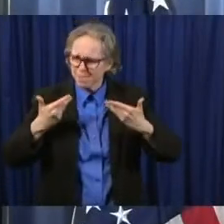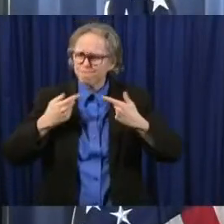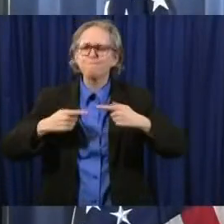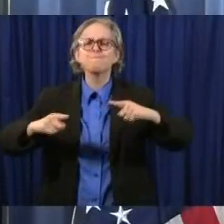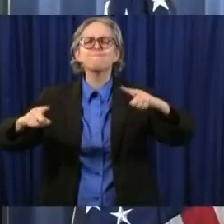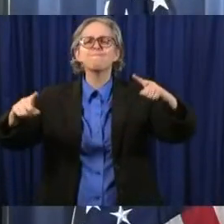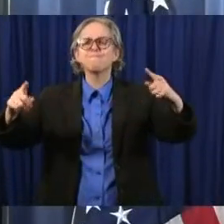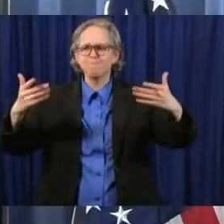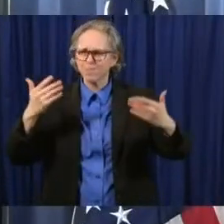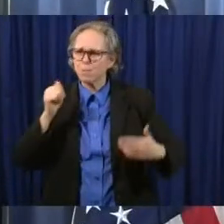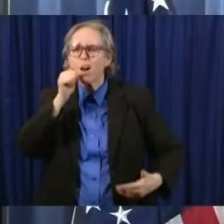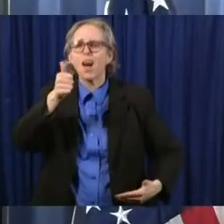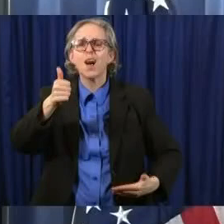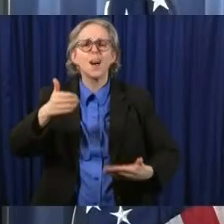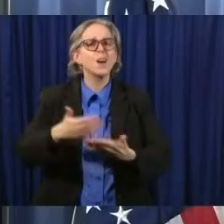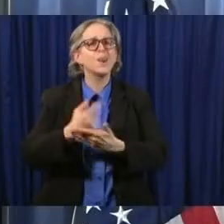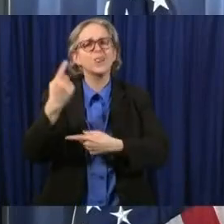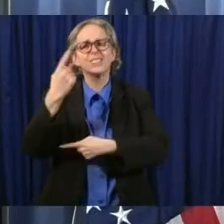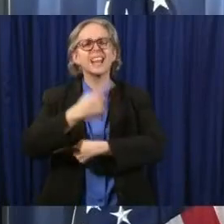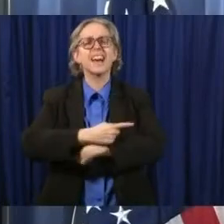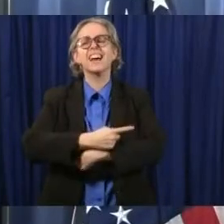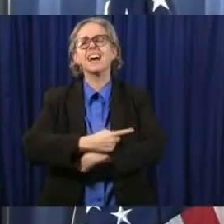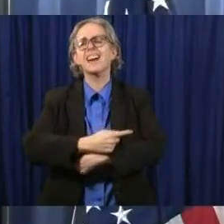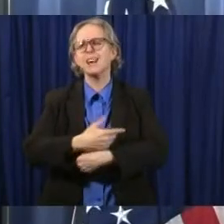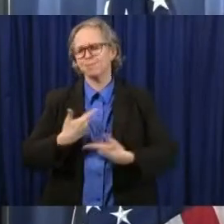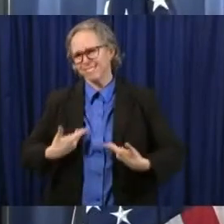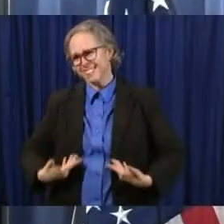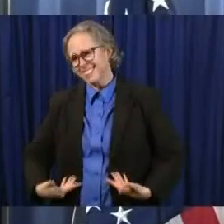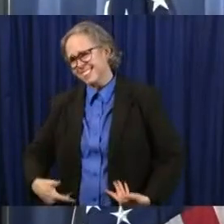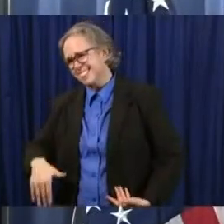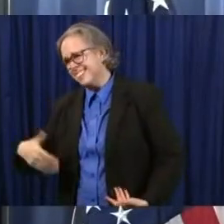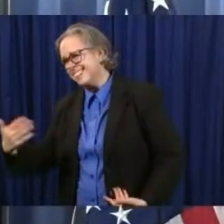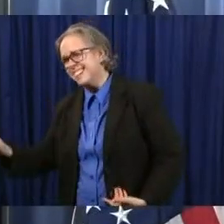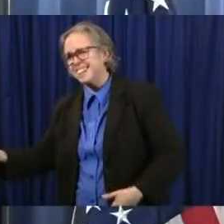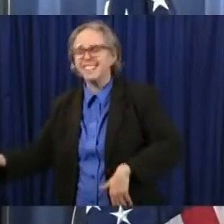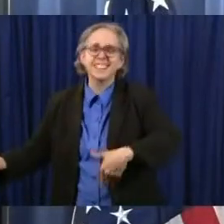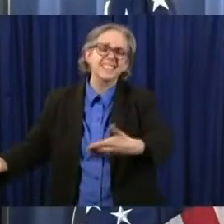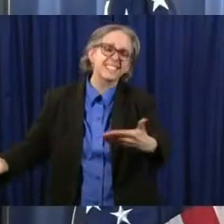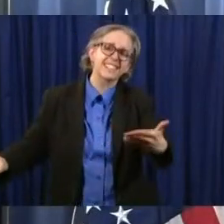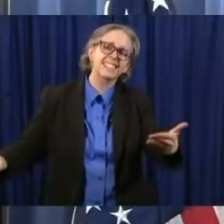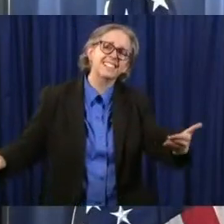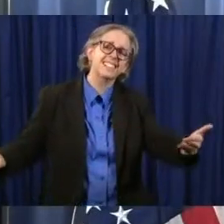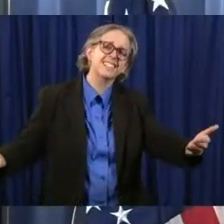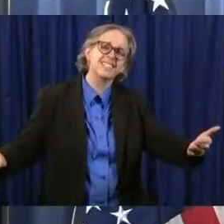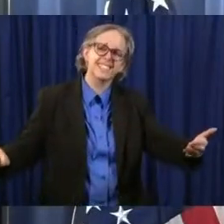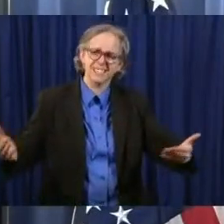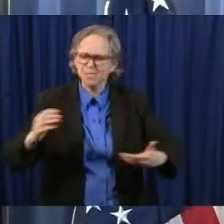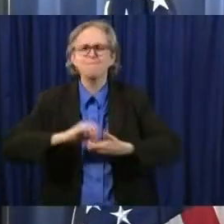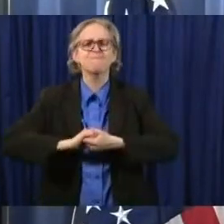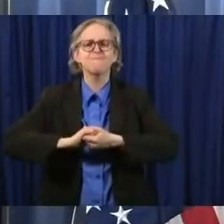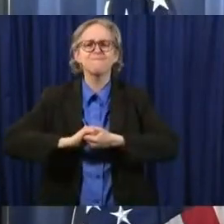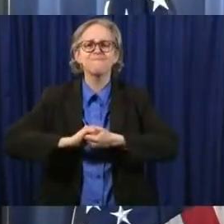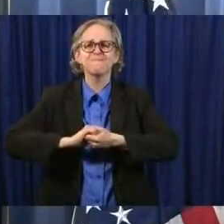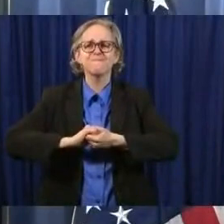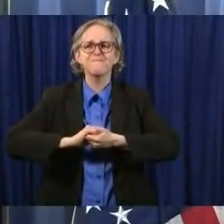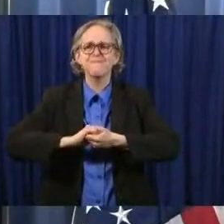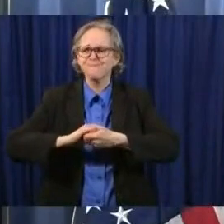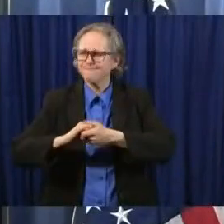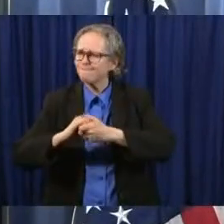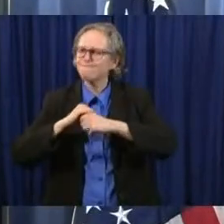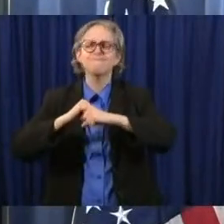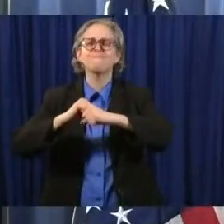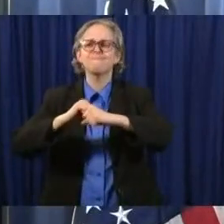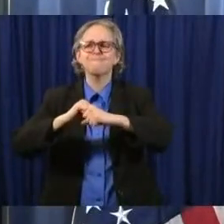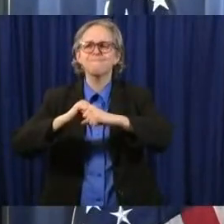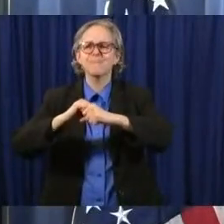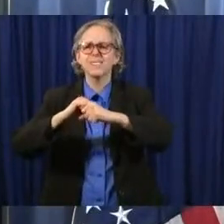tomorrow's a new day I'm here standing with you, here standing with me,